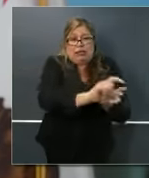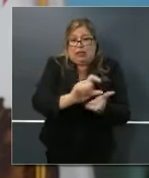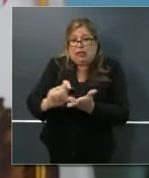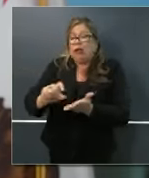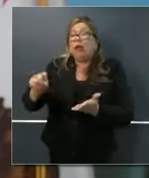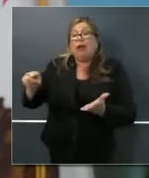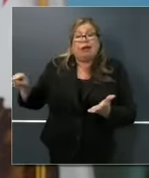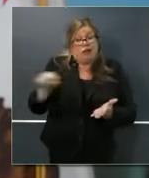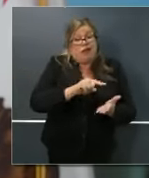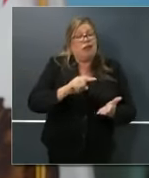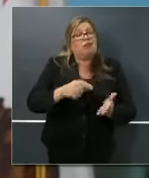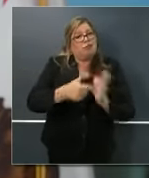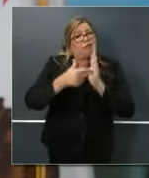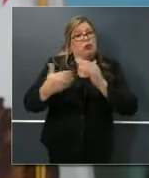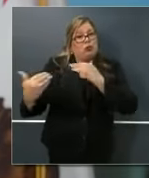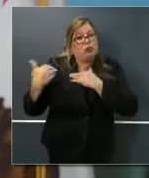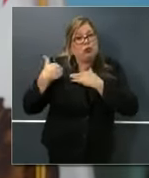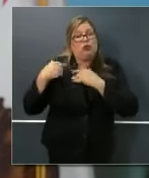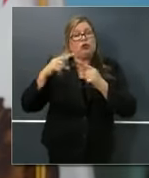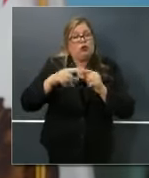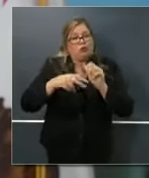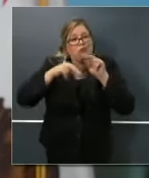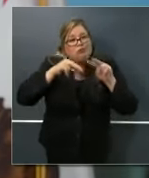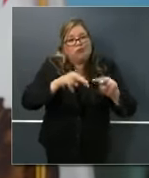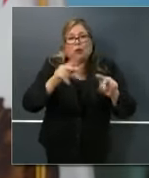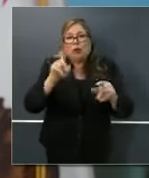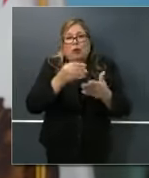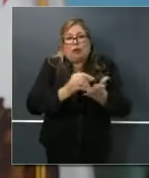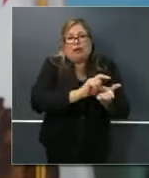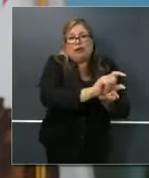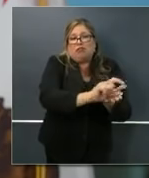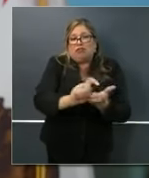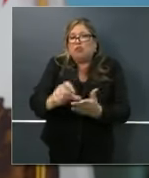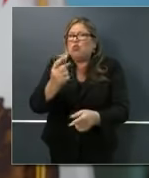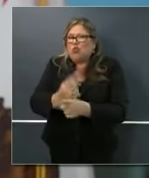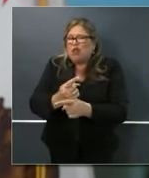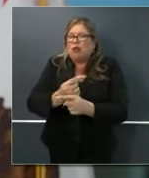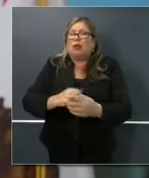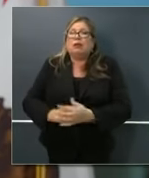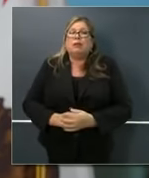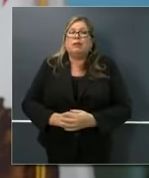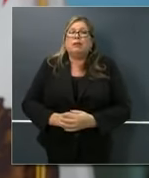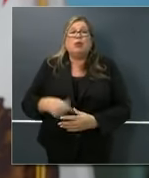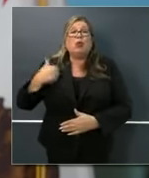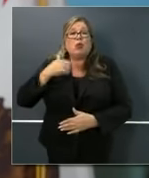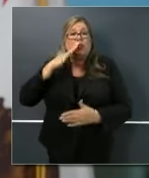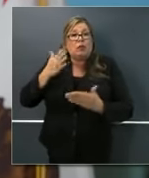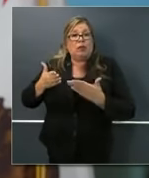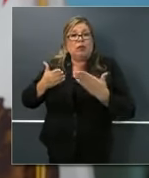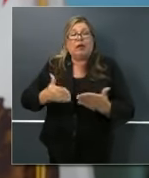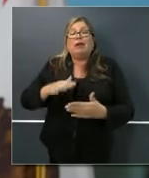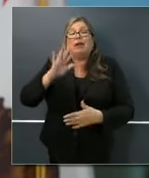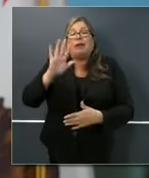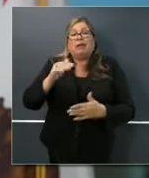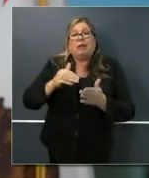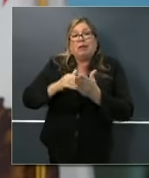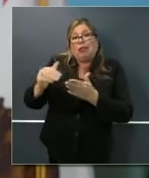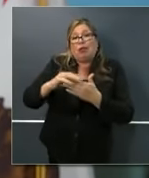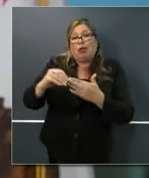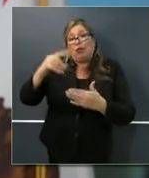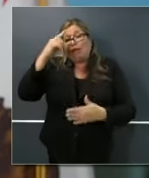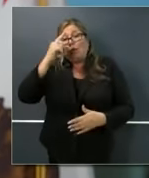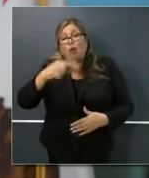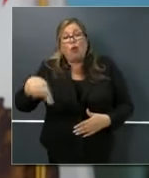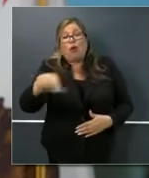distributions and those dollars. Again, we begin by providing a minimum of $5 million for CBOs